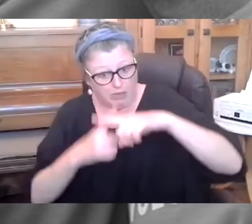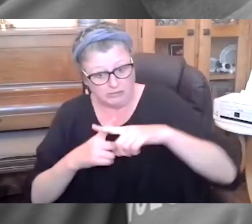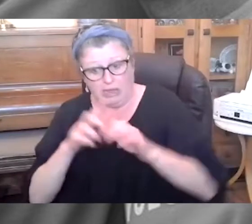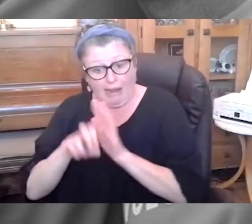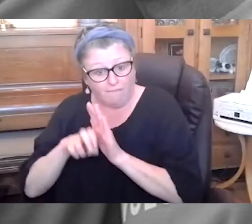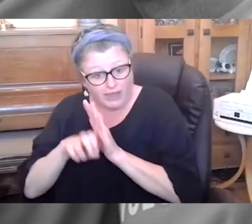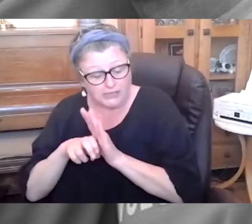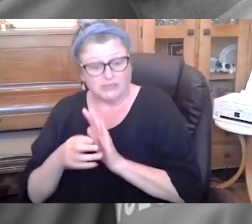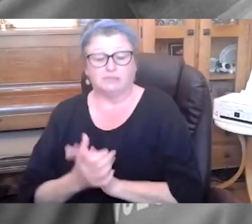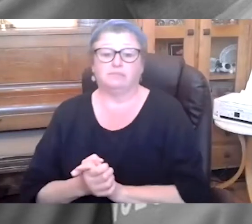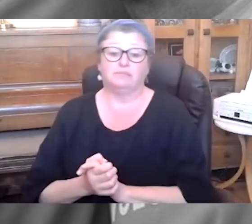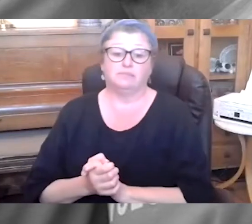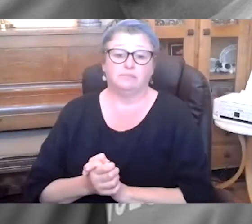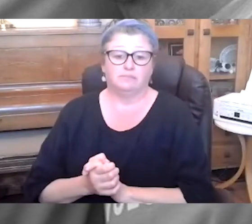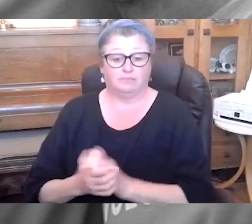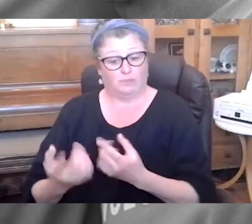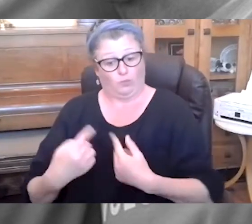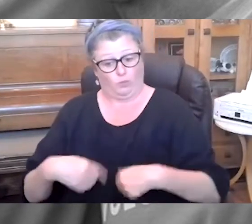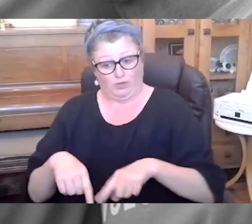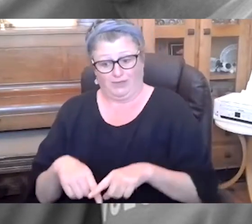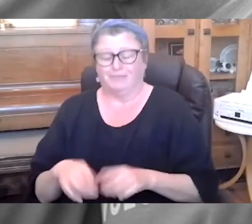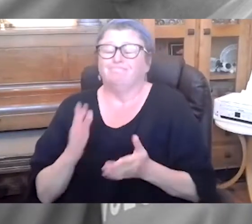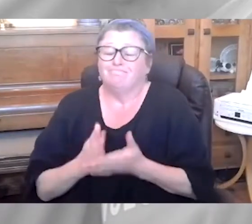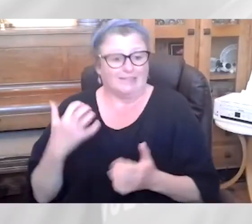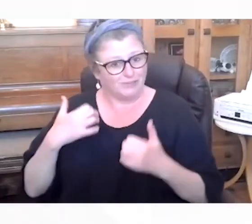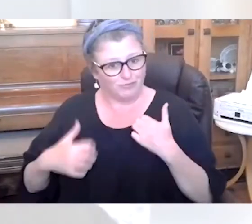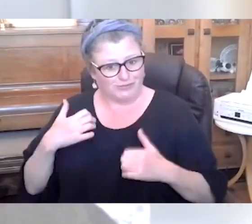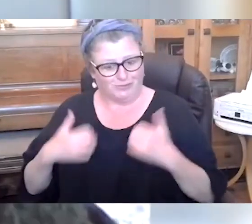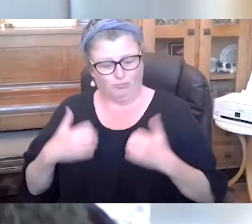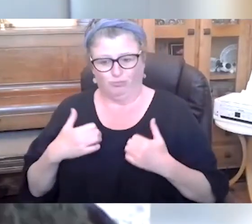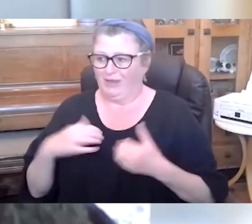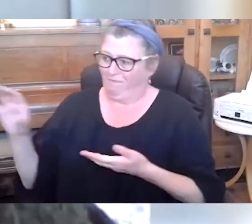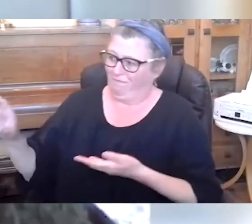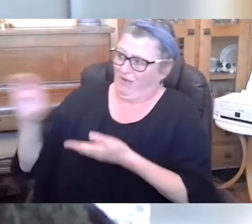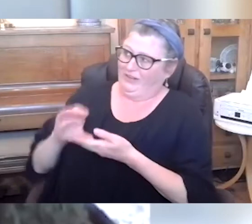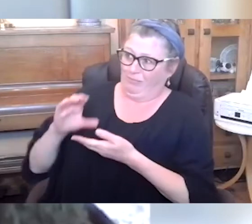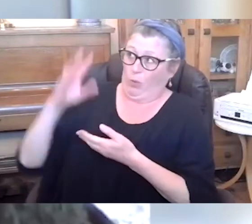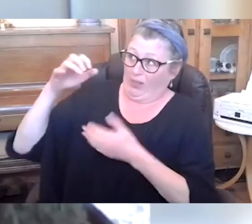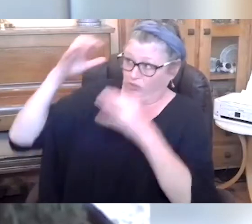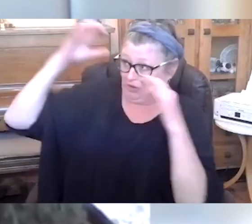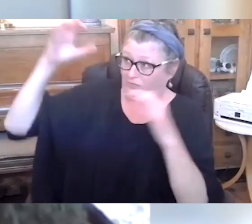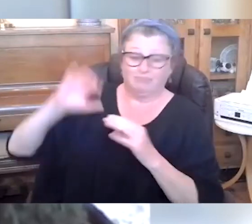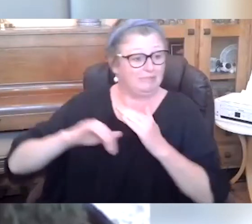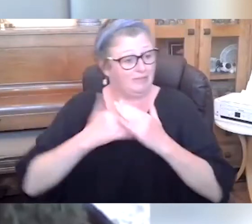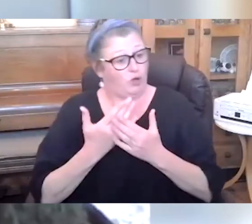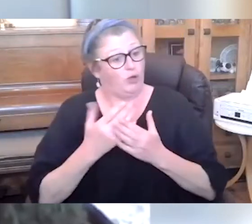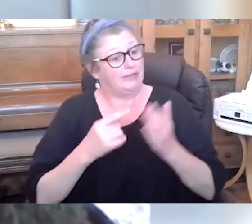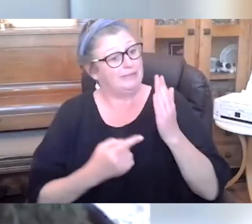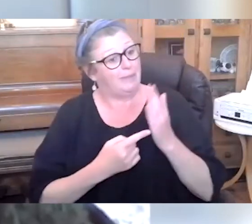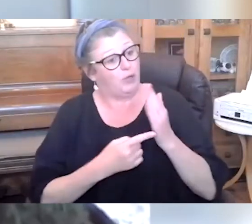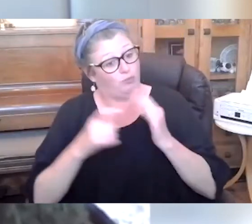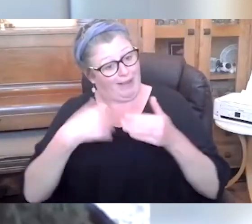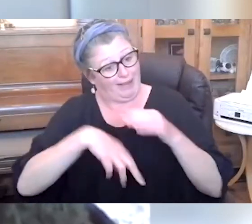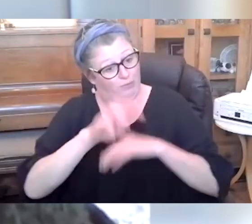We are extremely excited to have been funded by Welsh Government to develop Tempo Time Credits in Cymru across Wales